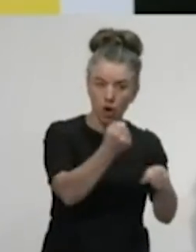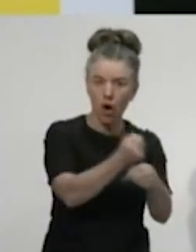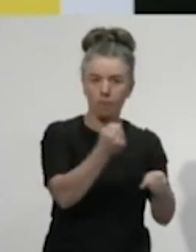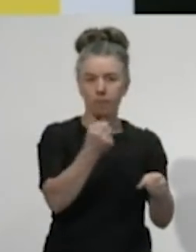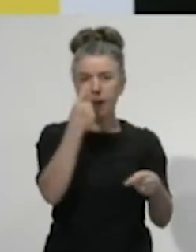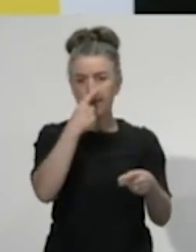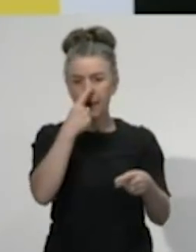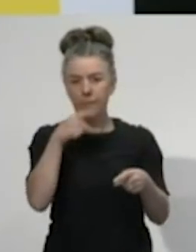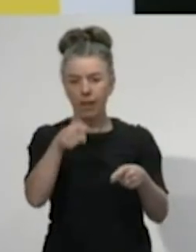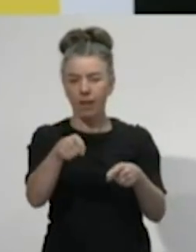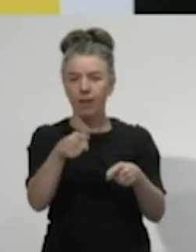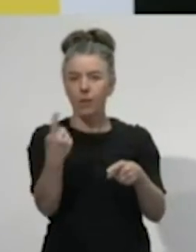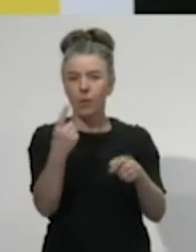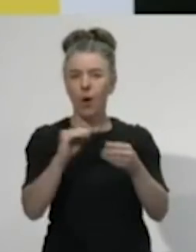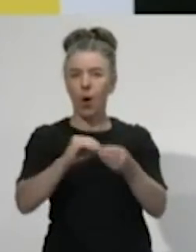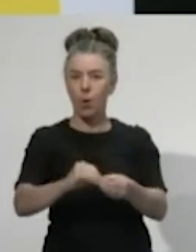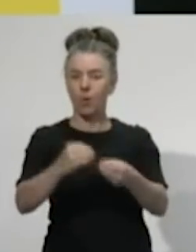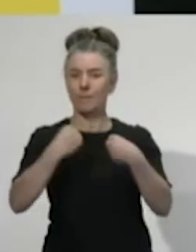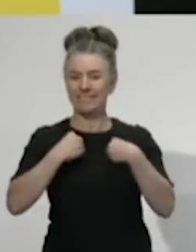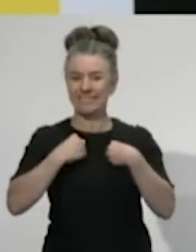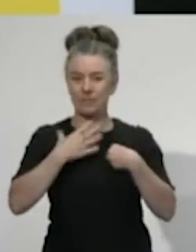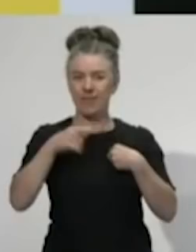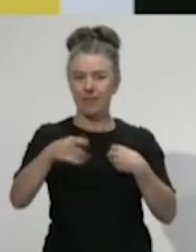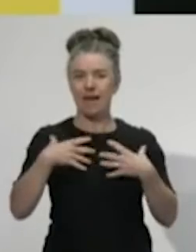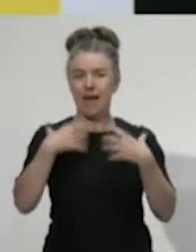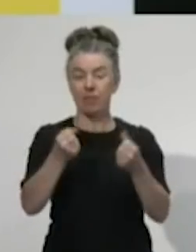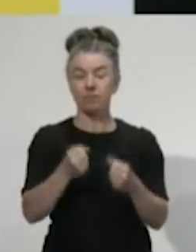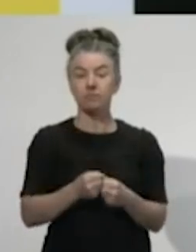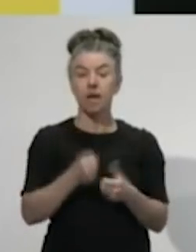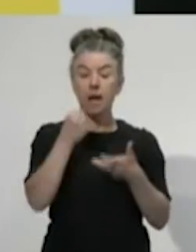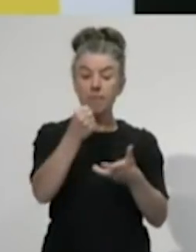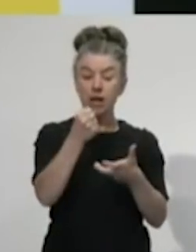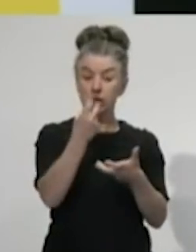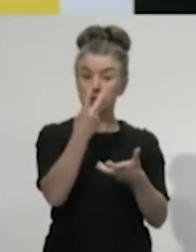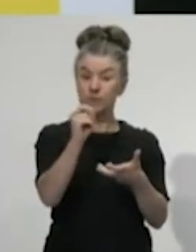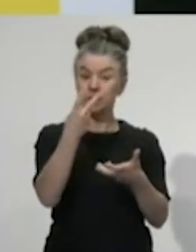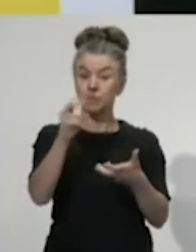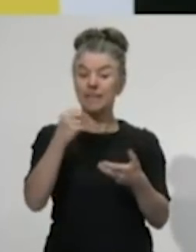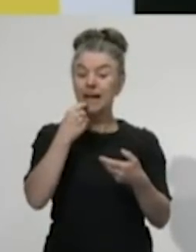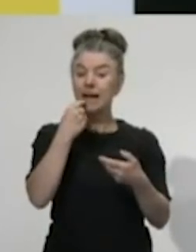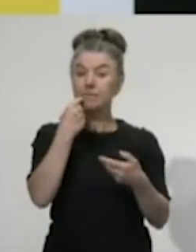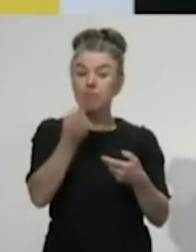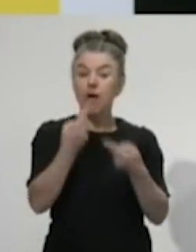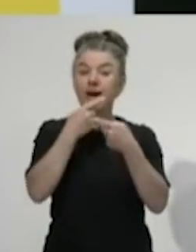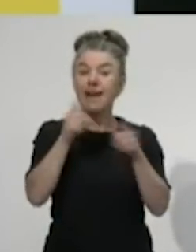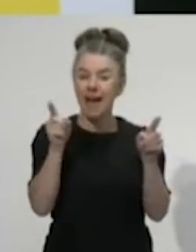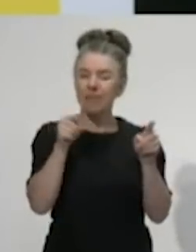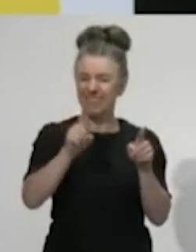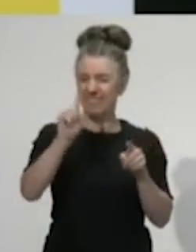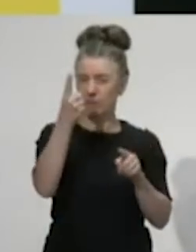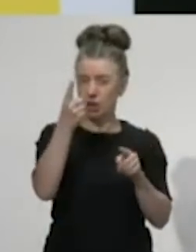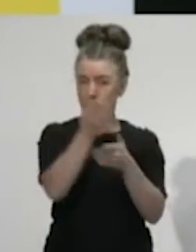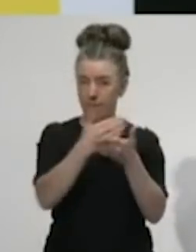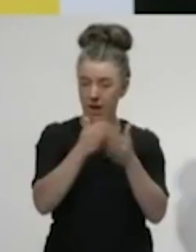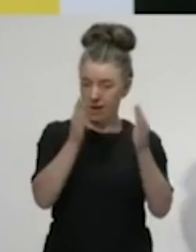Zealanders. Budget 2020 is but the first step in this phase. In normal years, the budget sets out the